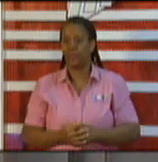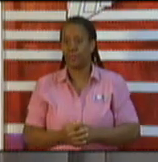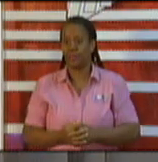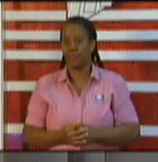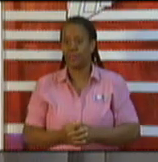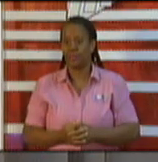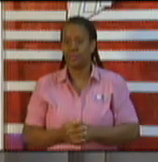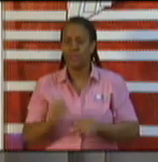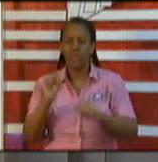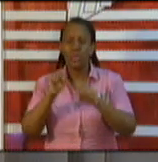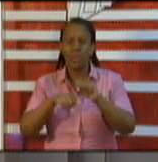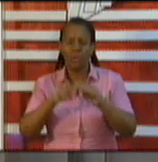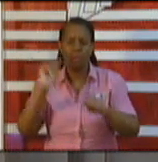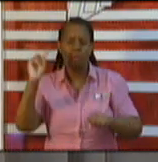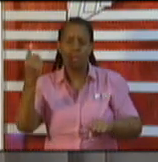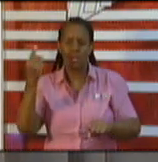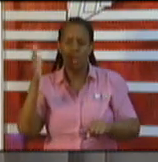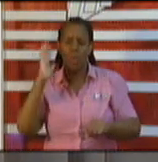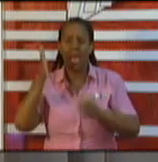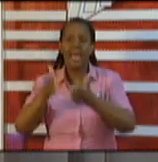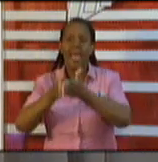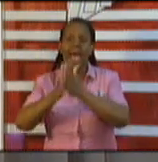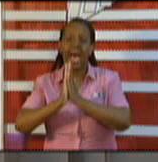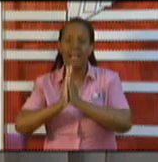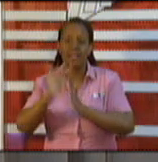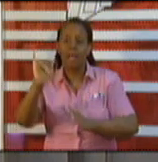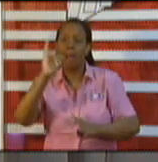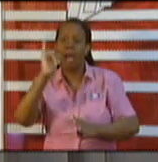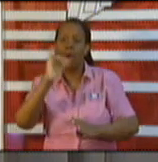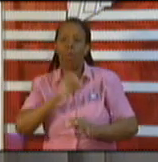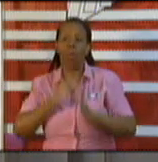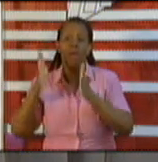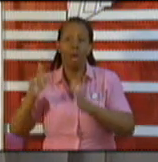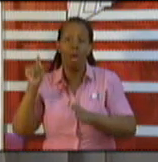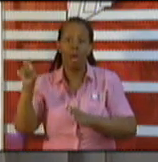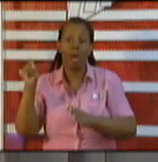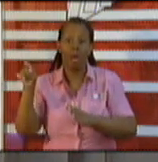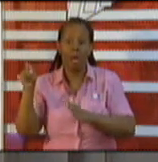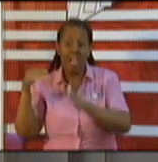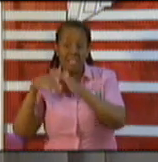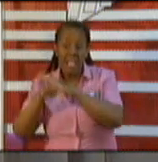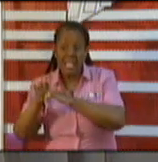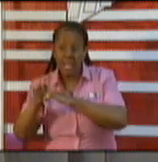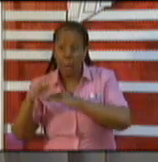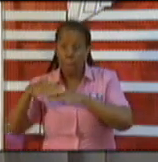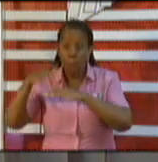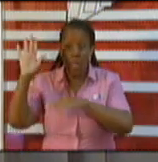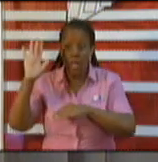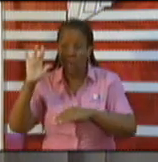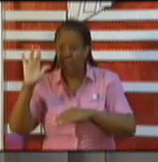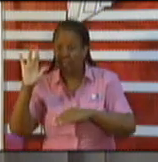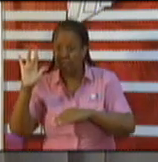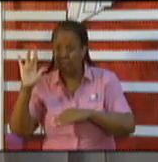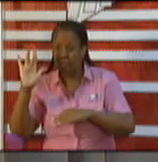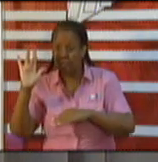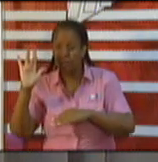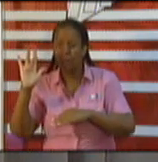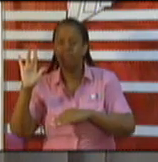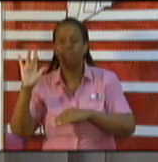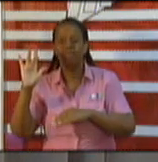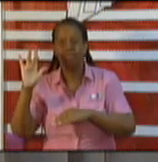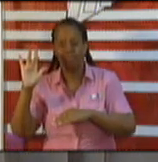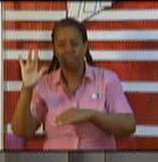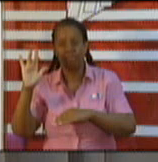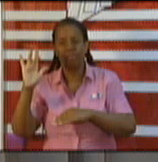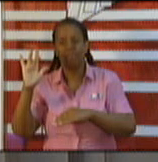ask bar owners, anyone who has more than 25 inside their establishment and they're not adhering to the Ministry of Health protocols for bars,